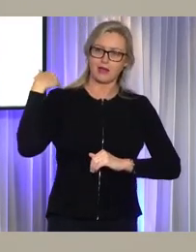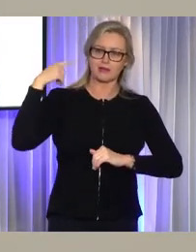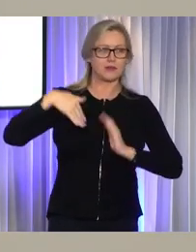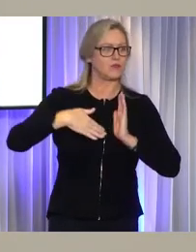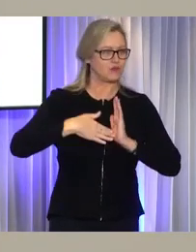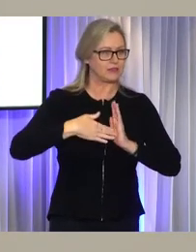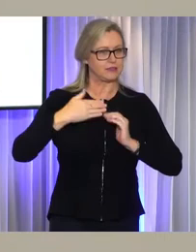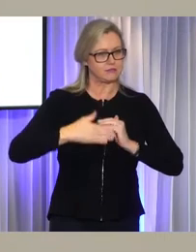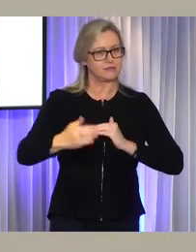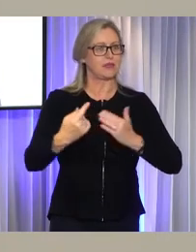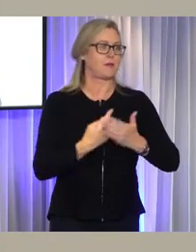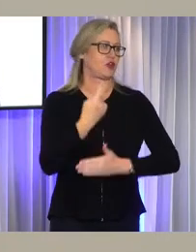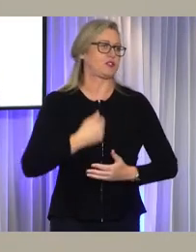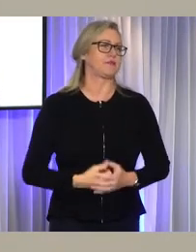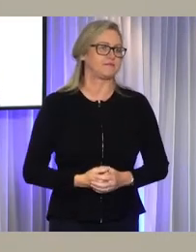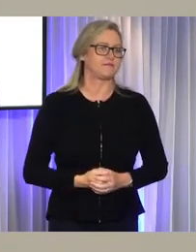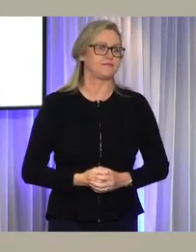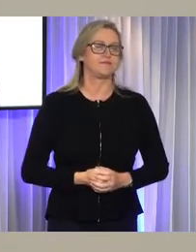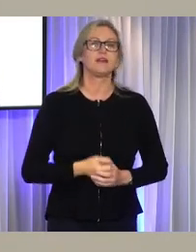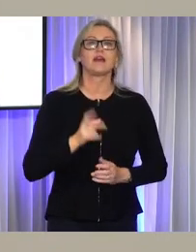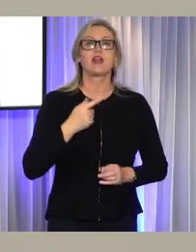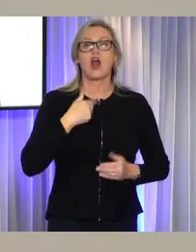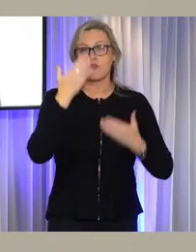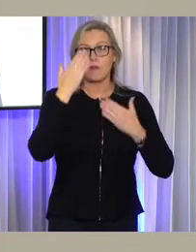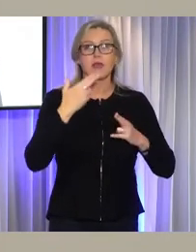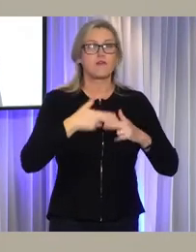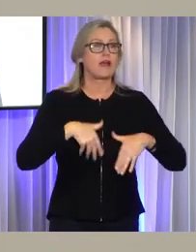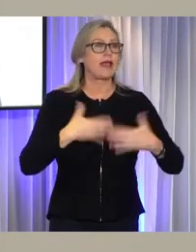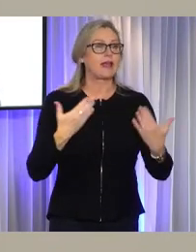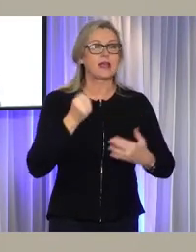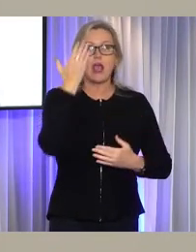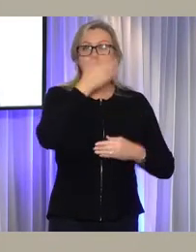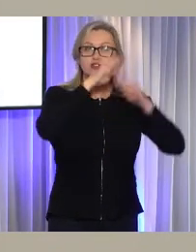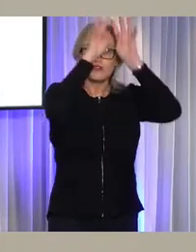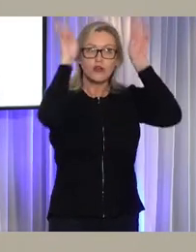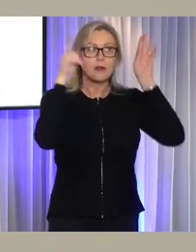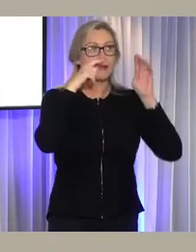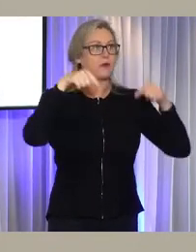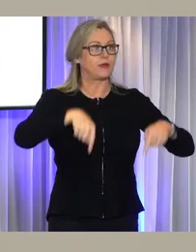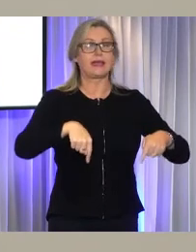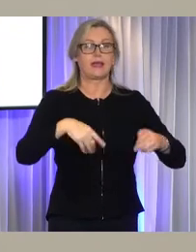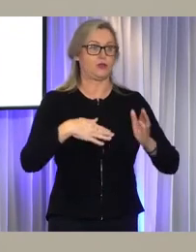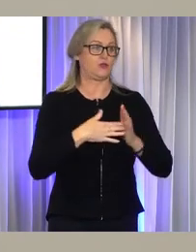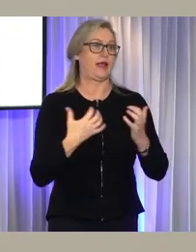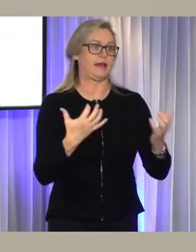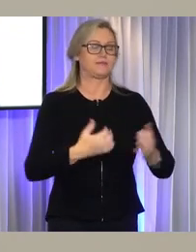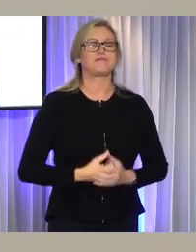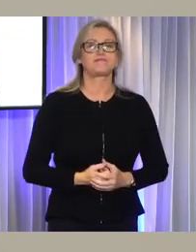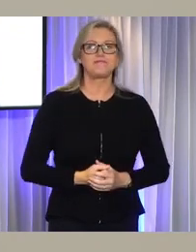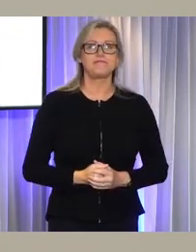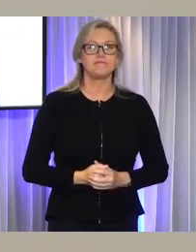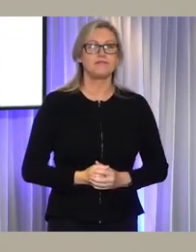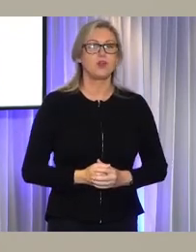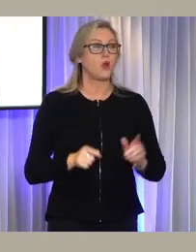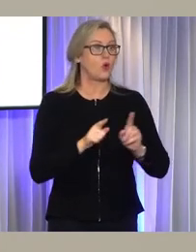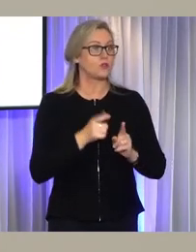and I again extend my respect to all Aboriginal Torres Strait Islander peoples here today. I'd also like to